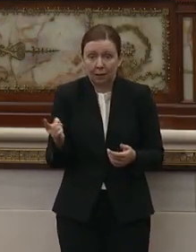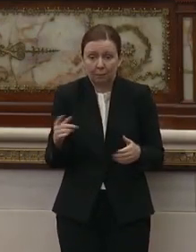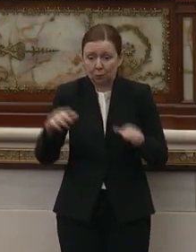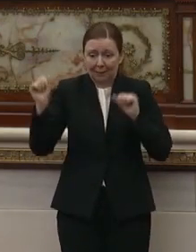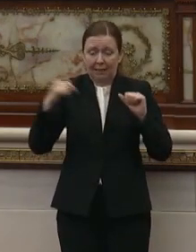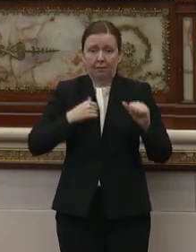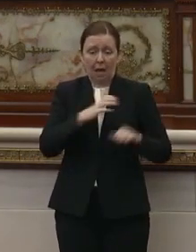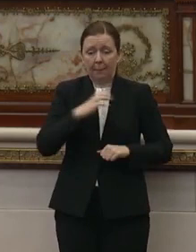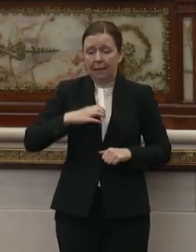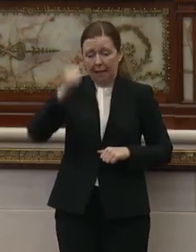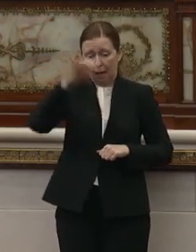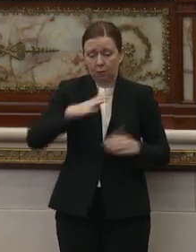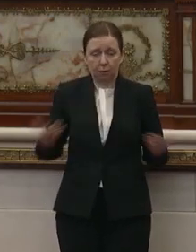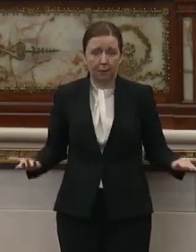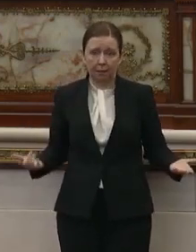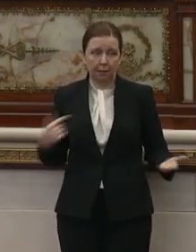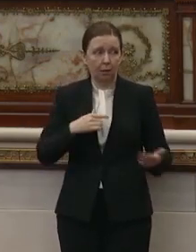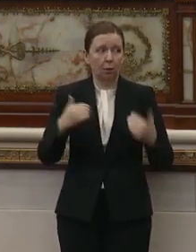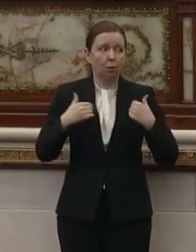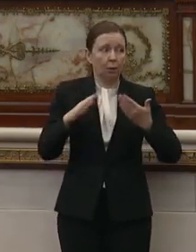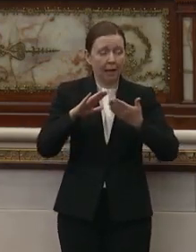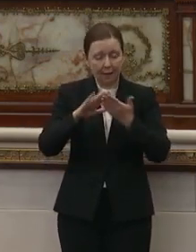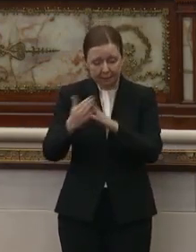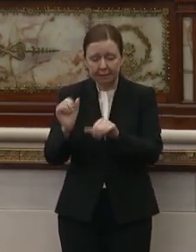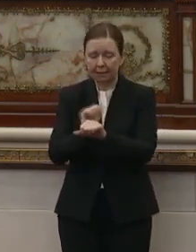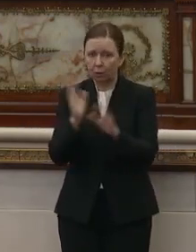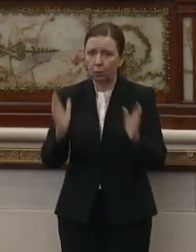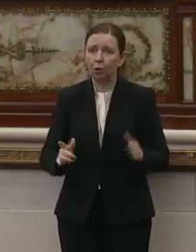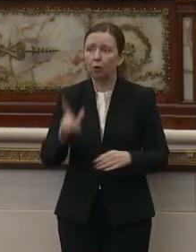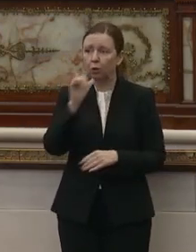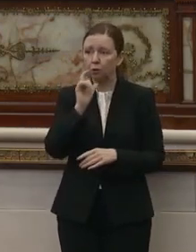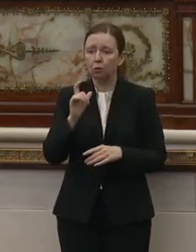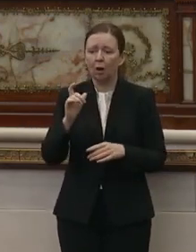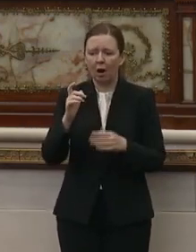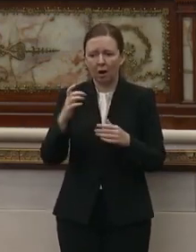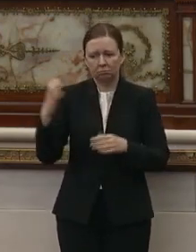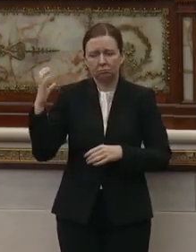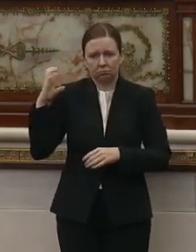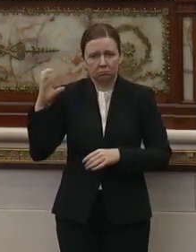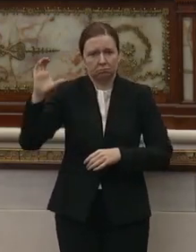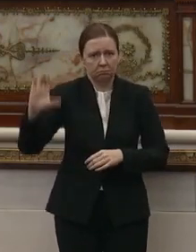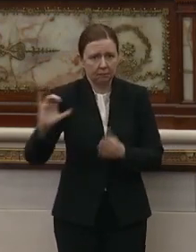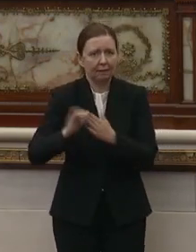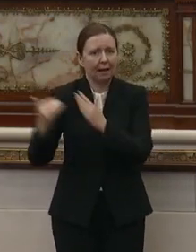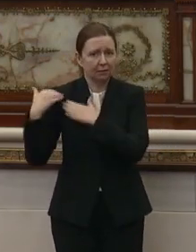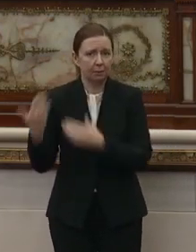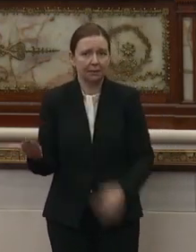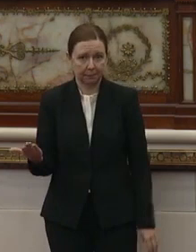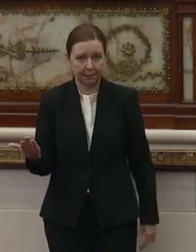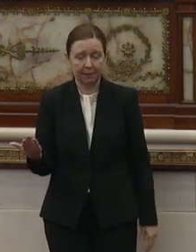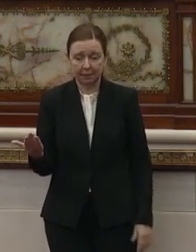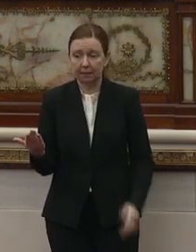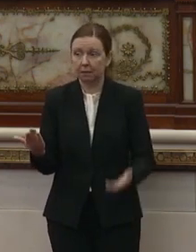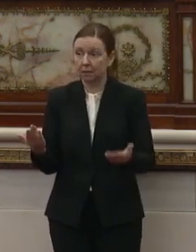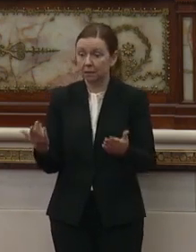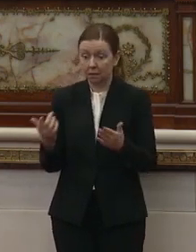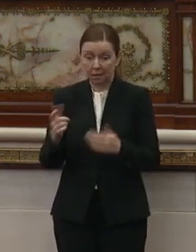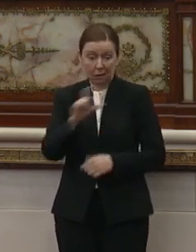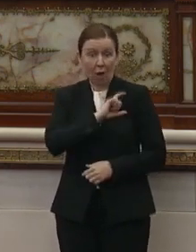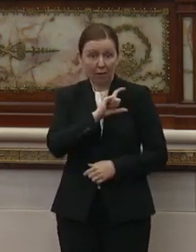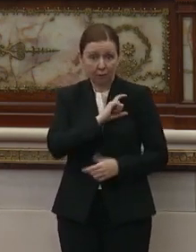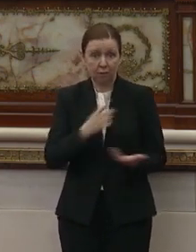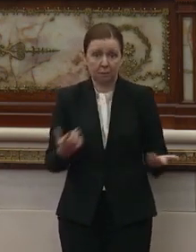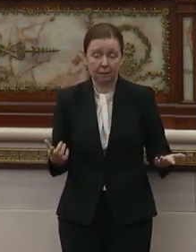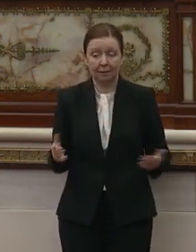I'm a councilman. We have city workers who are charged with that responsibility. And they are law enforcement.